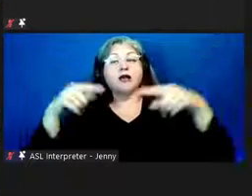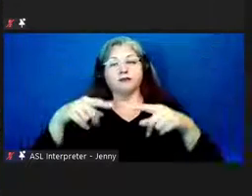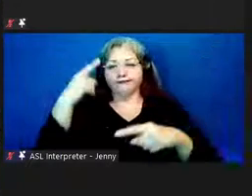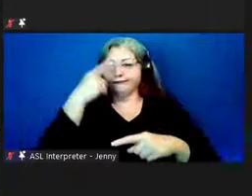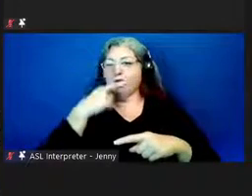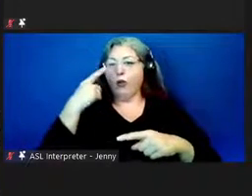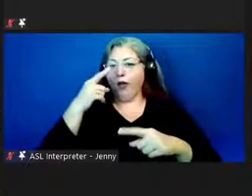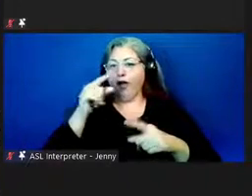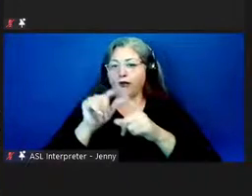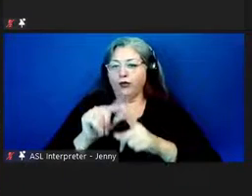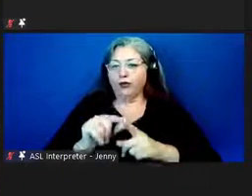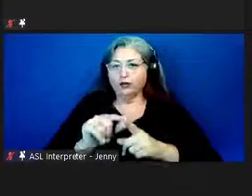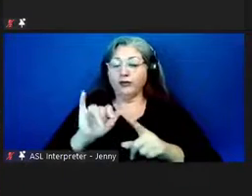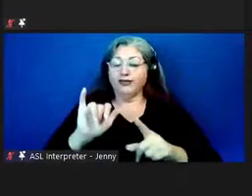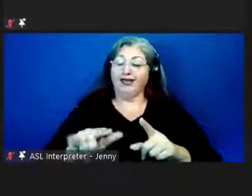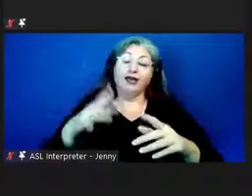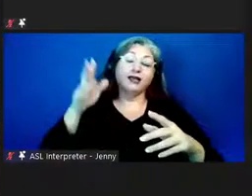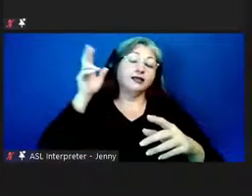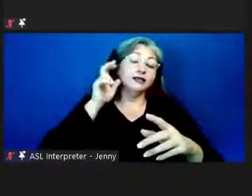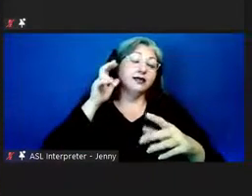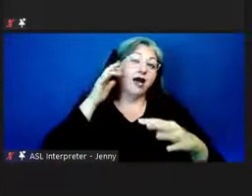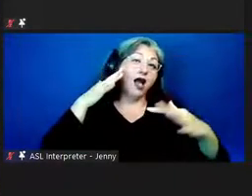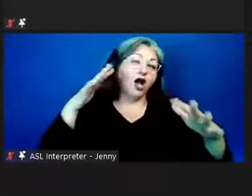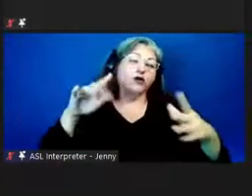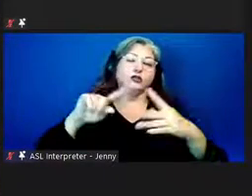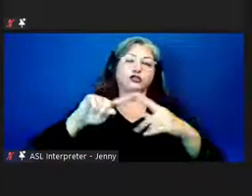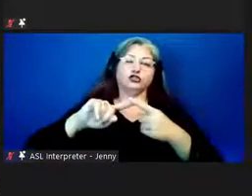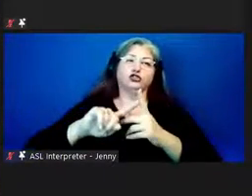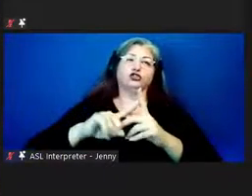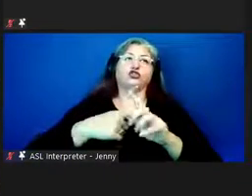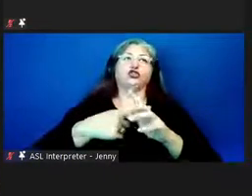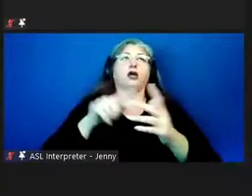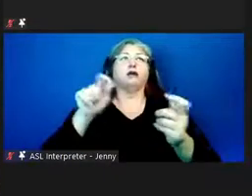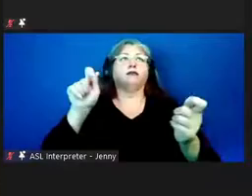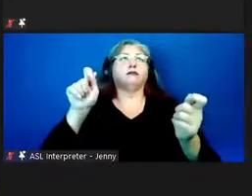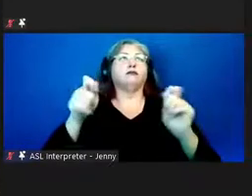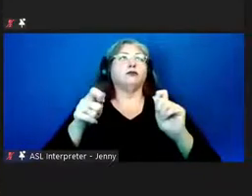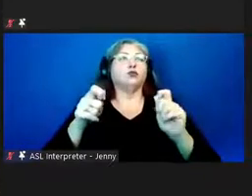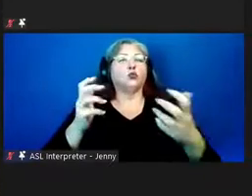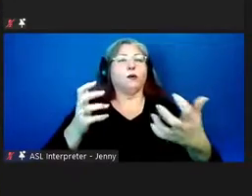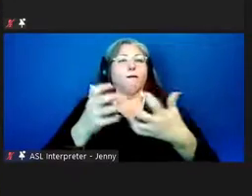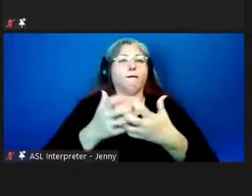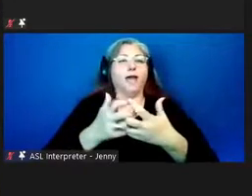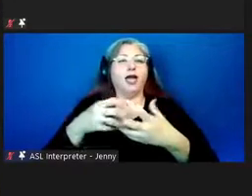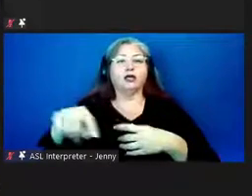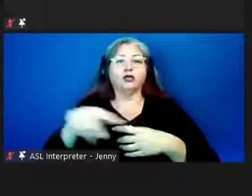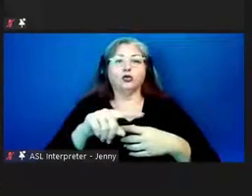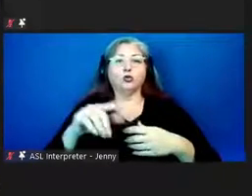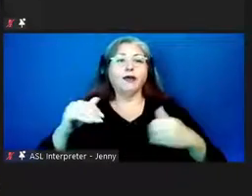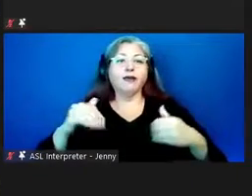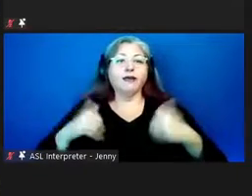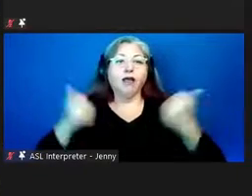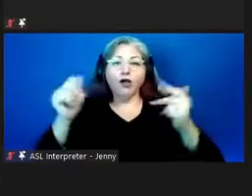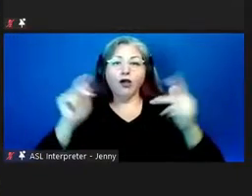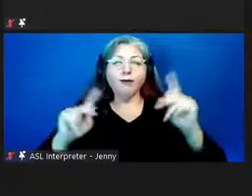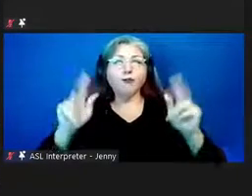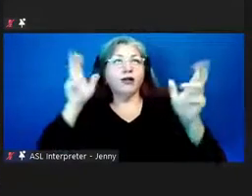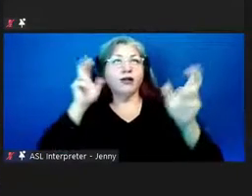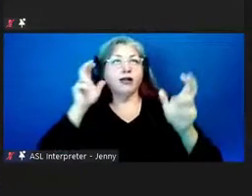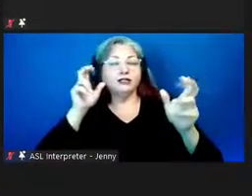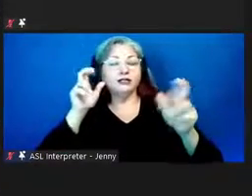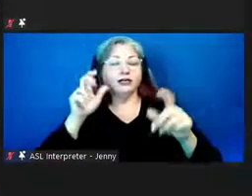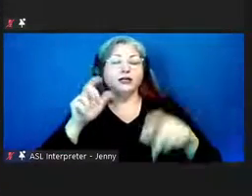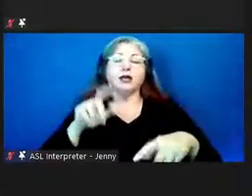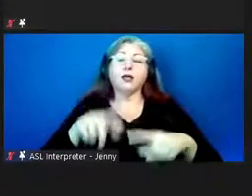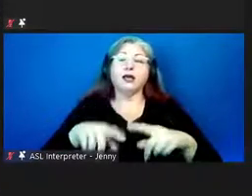sound of hawaiian music began to evolve to the ears of younger listeners and not only younger listeners